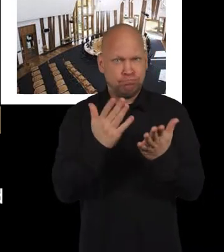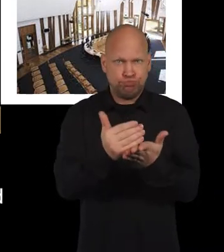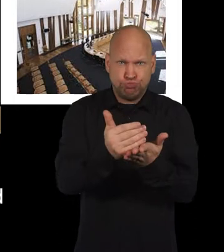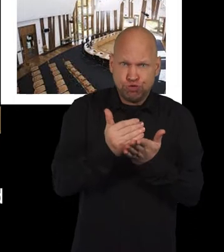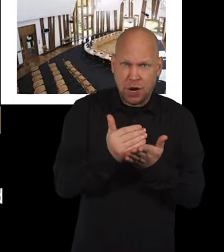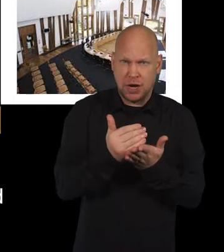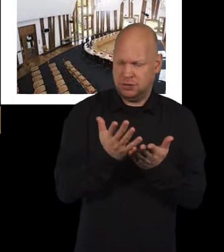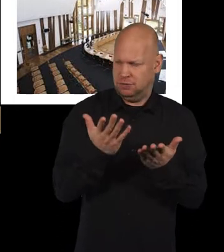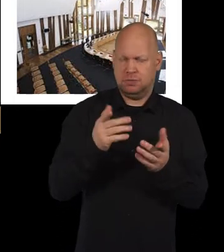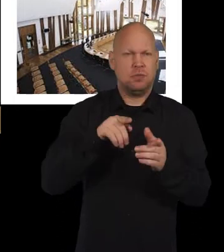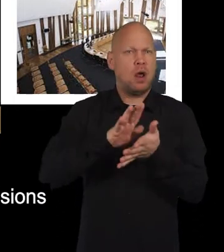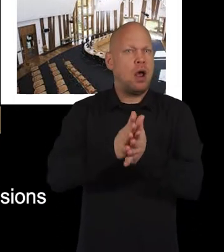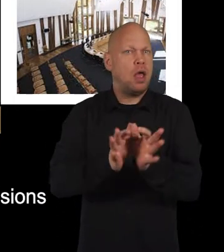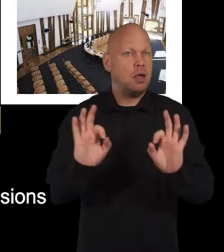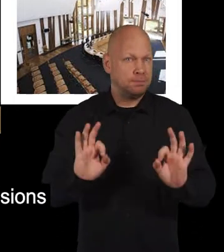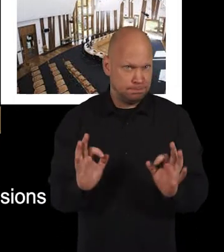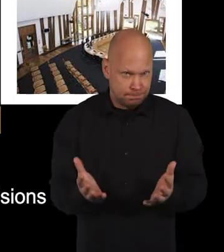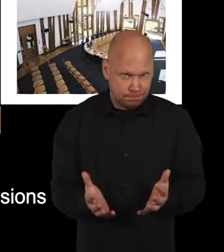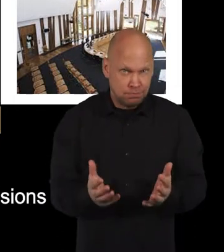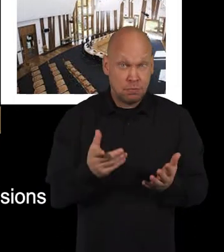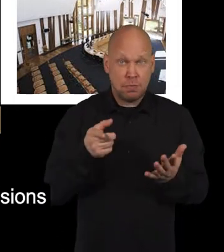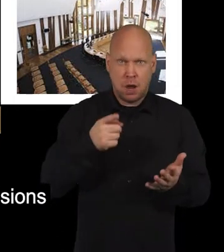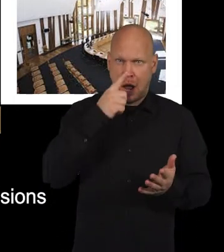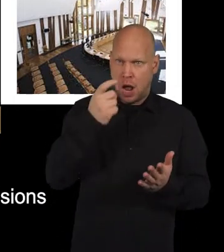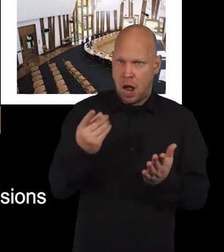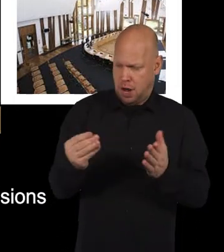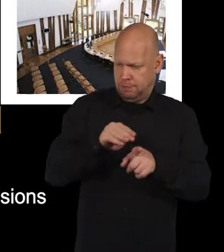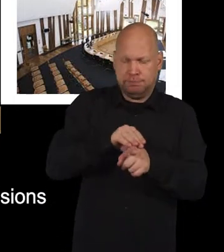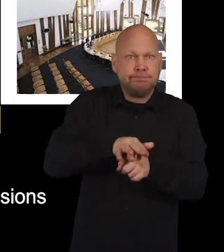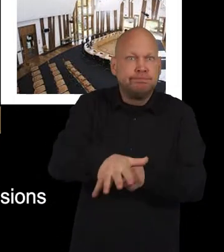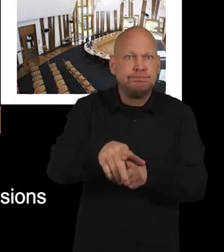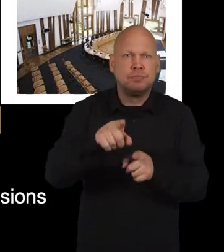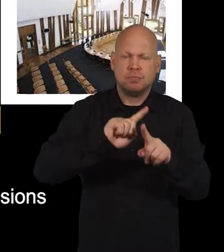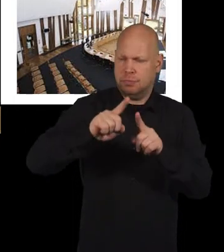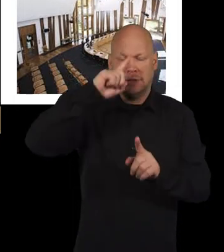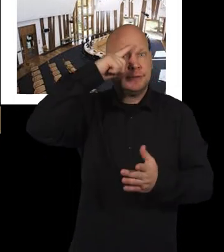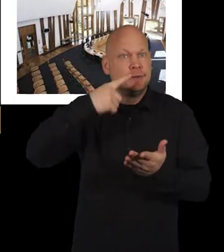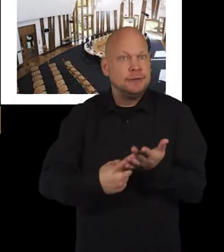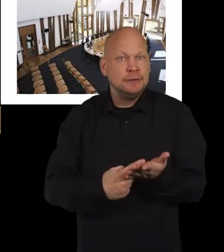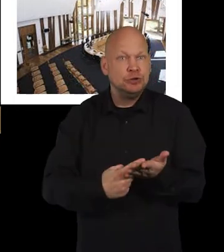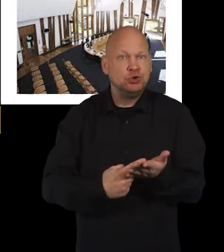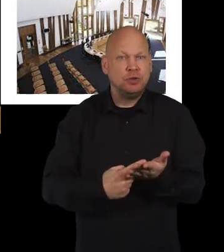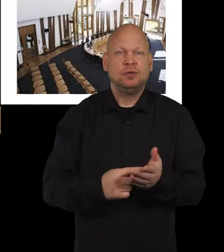unlawful discrimination. And these can also be used to influence decisions about services.